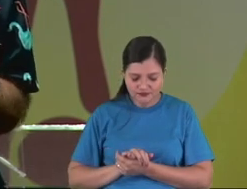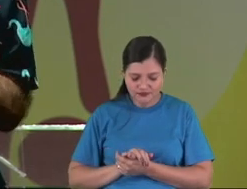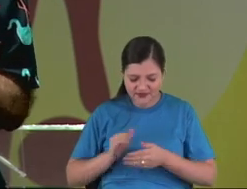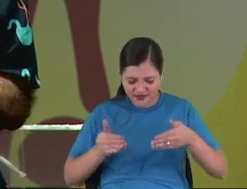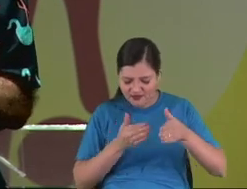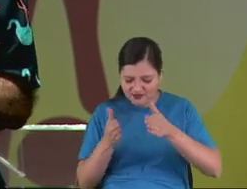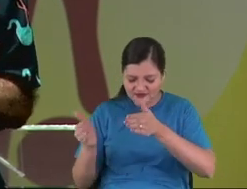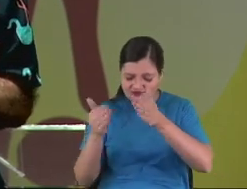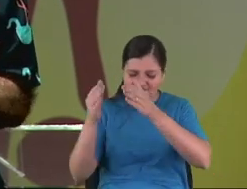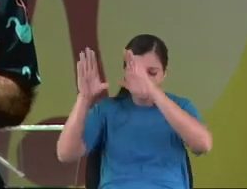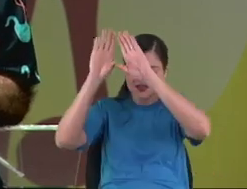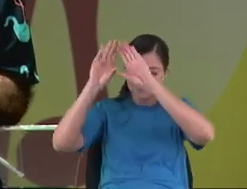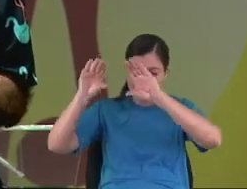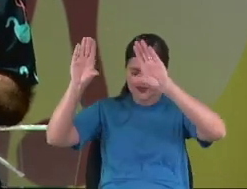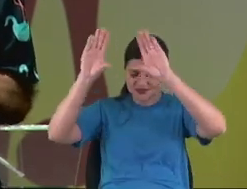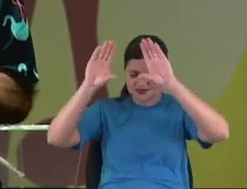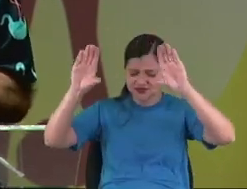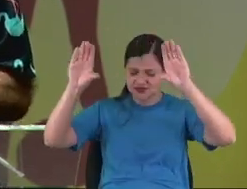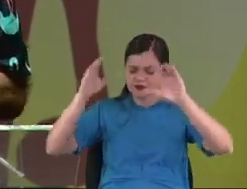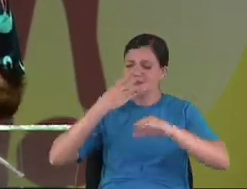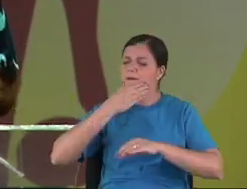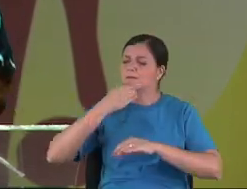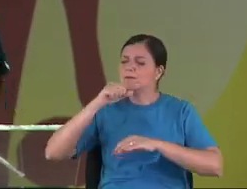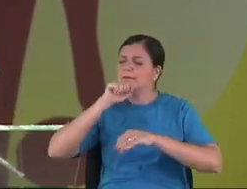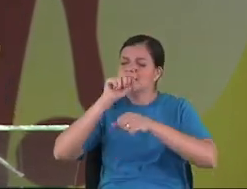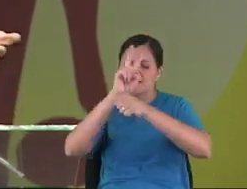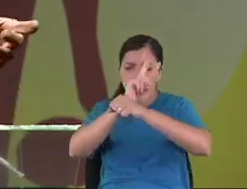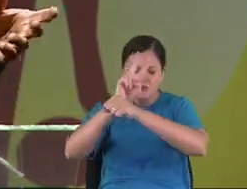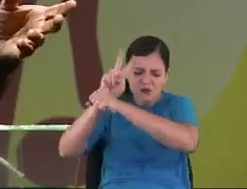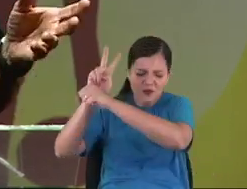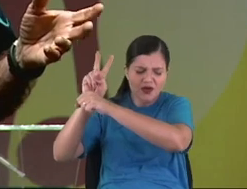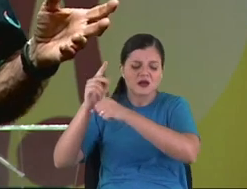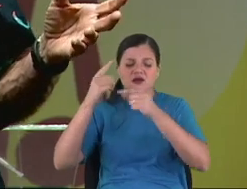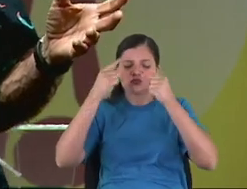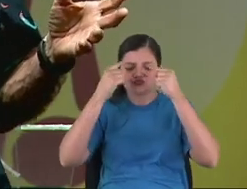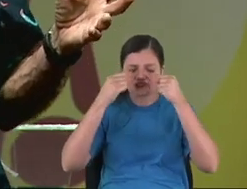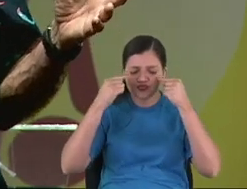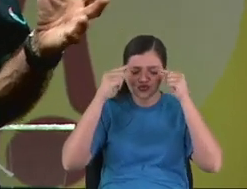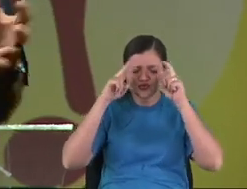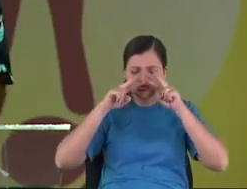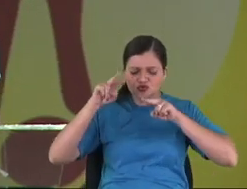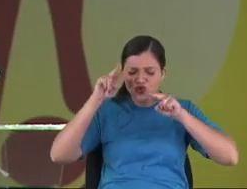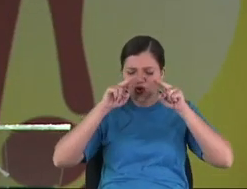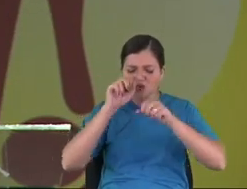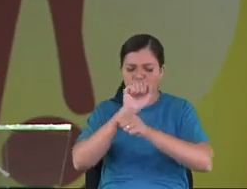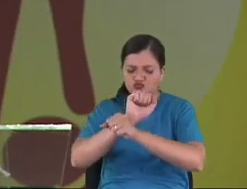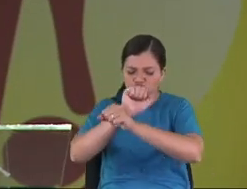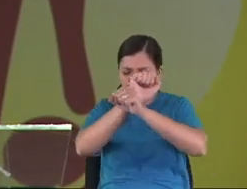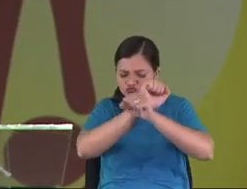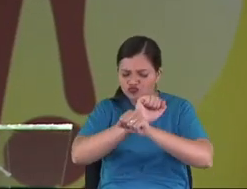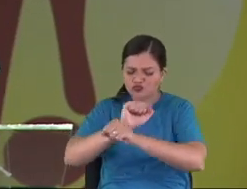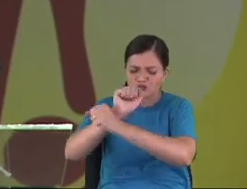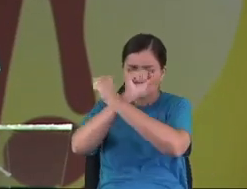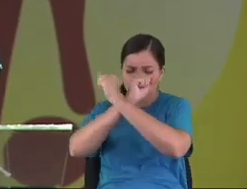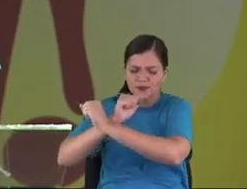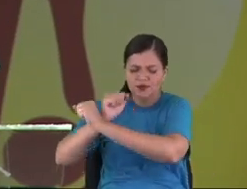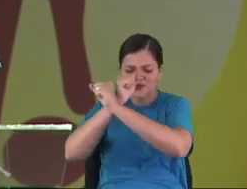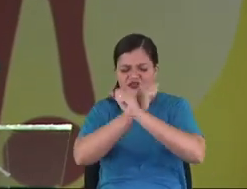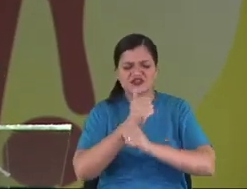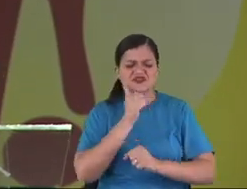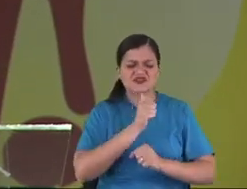to the heaven's way. Keep with their eyes against the immoral women,